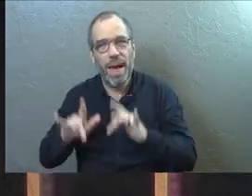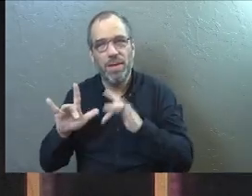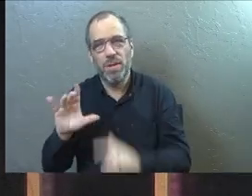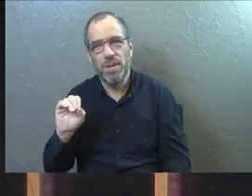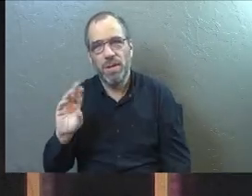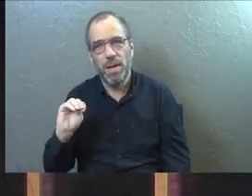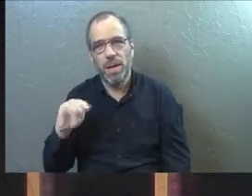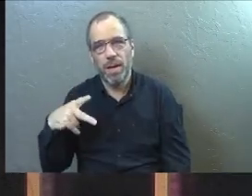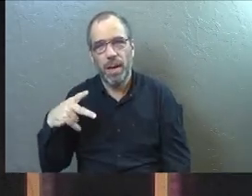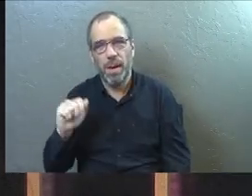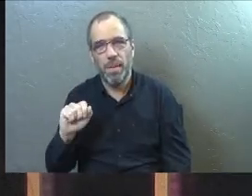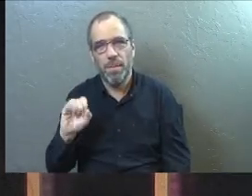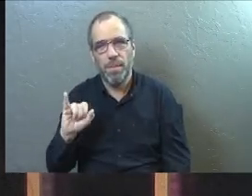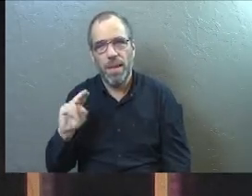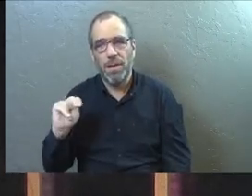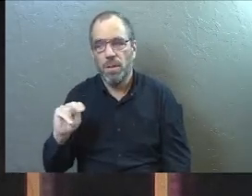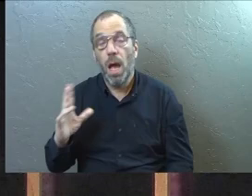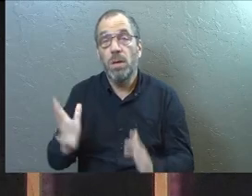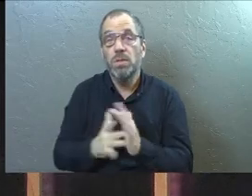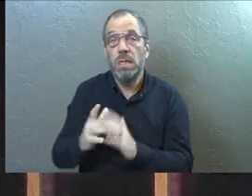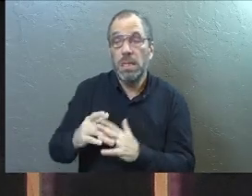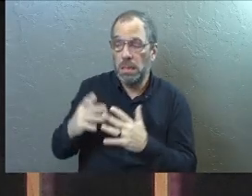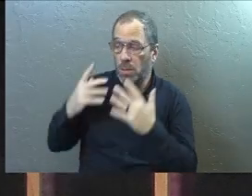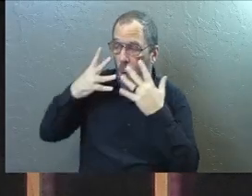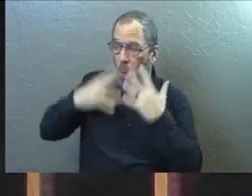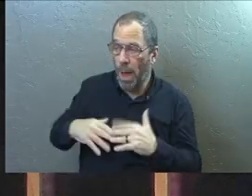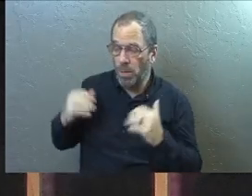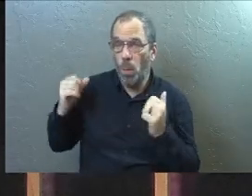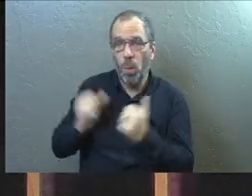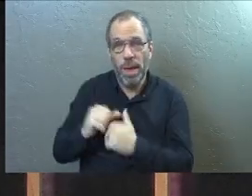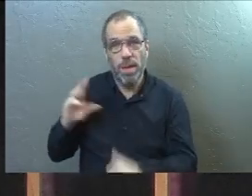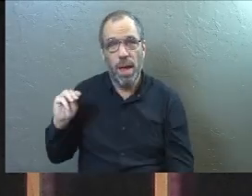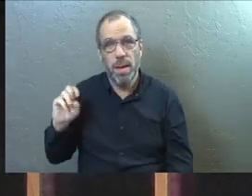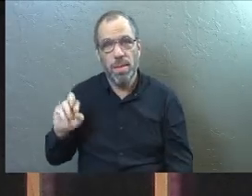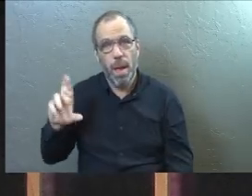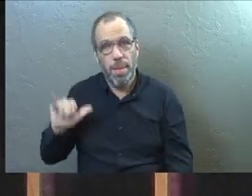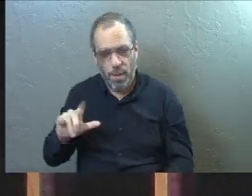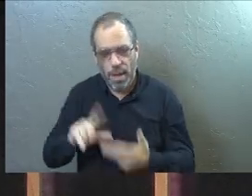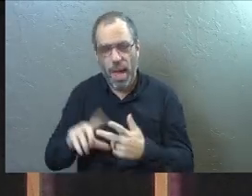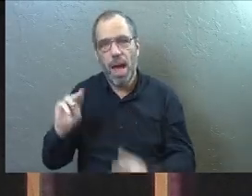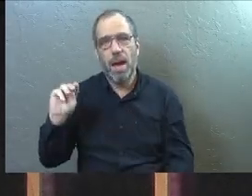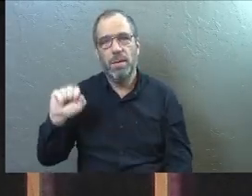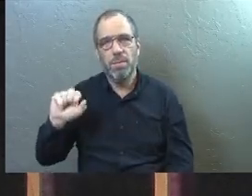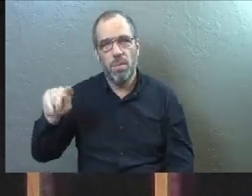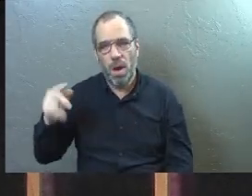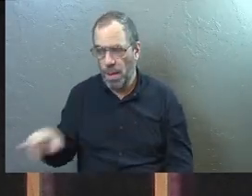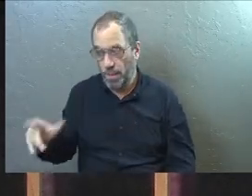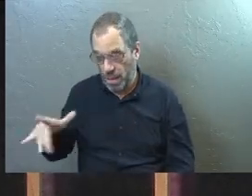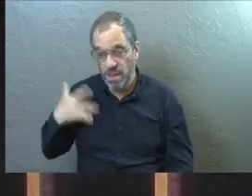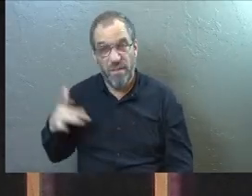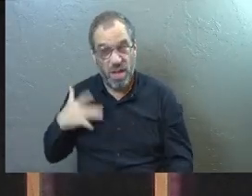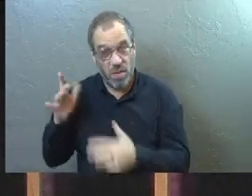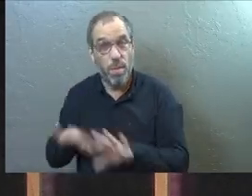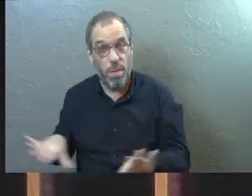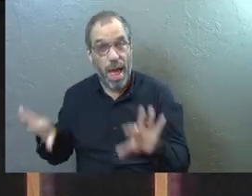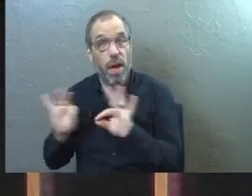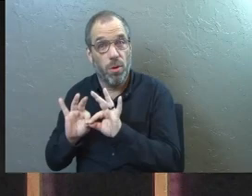it's important. Jesus wept with them. In the midst of all of that, he wept with them. Because their feelings mattered.